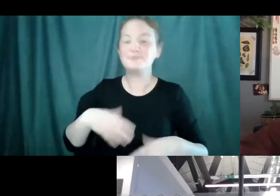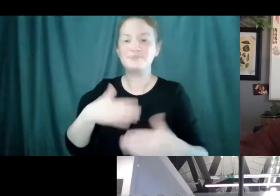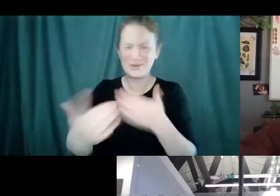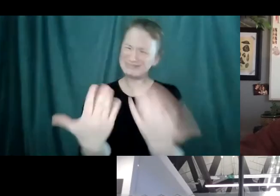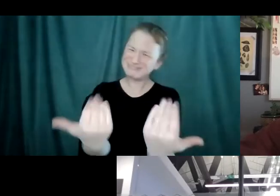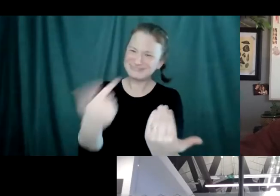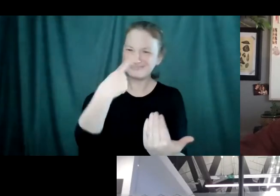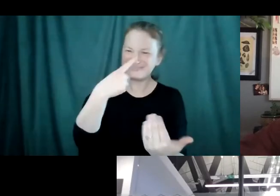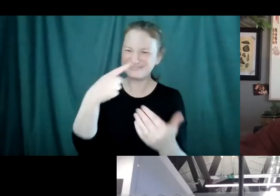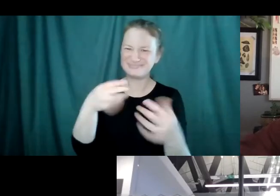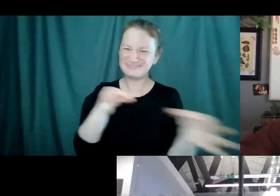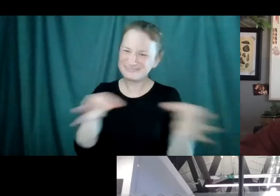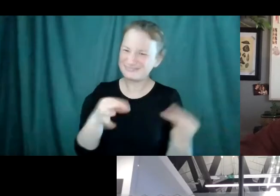that.